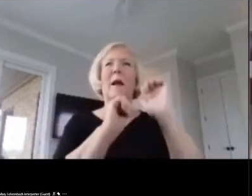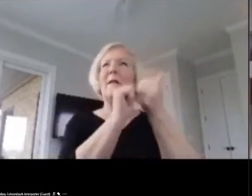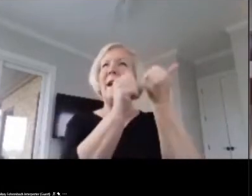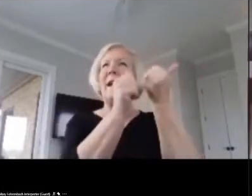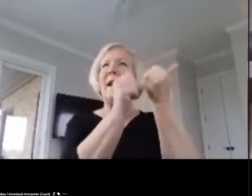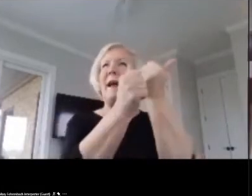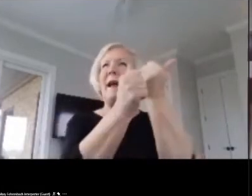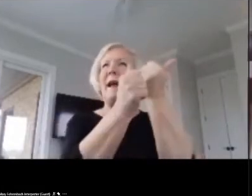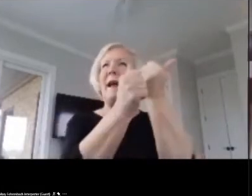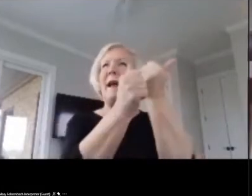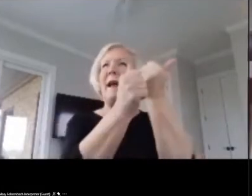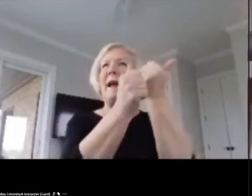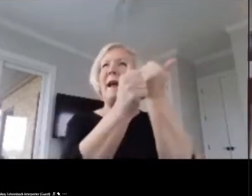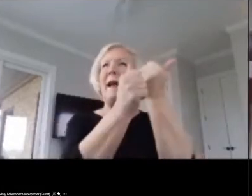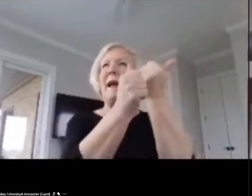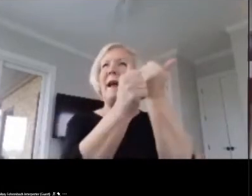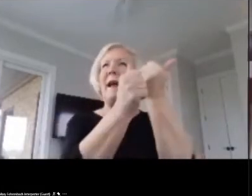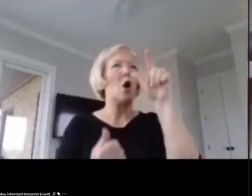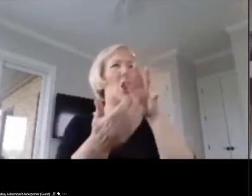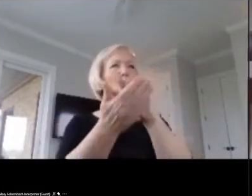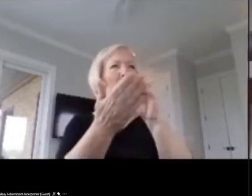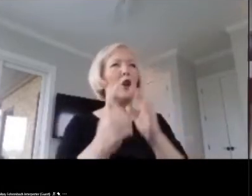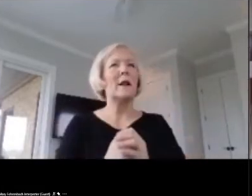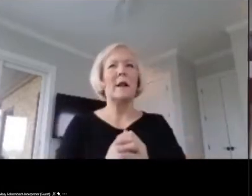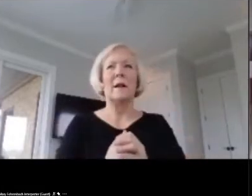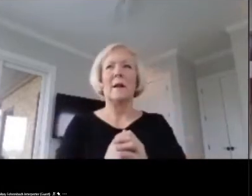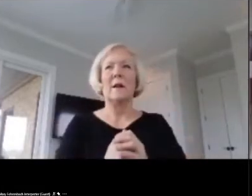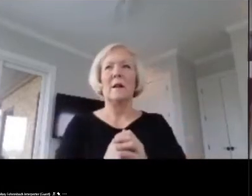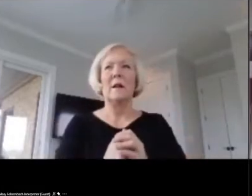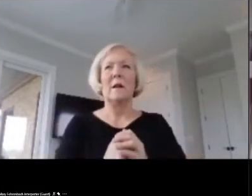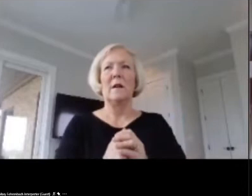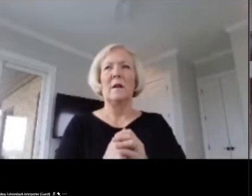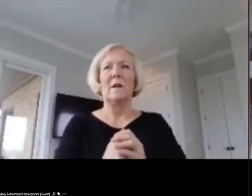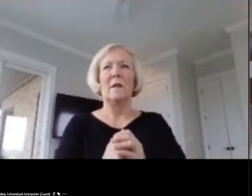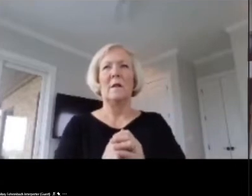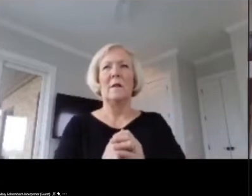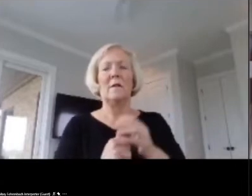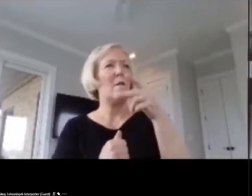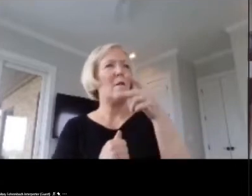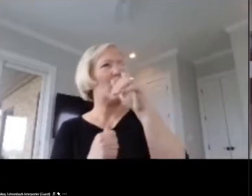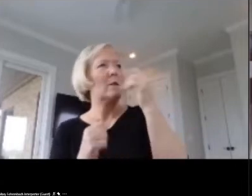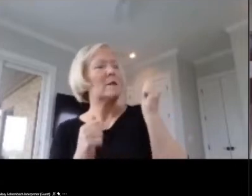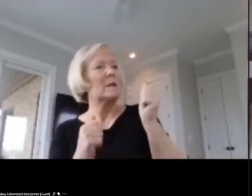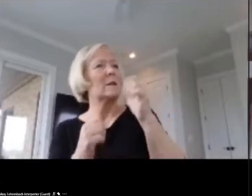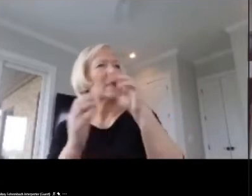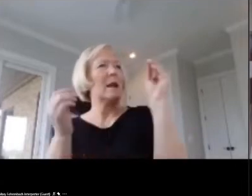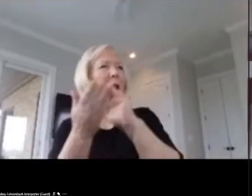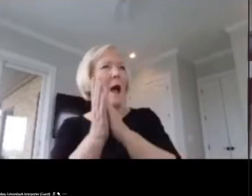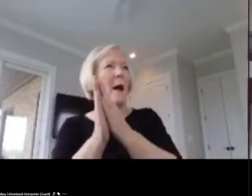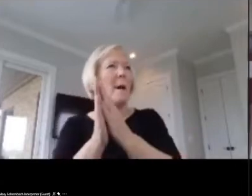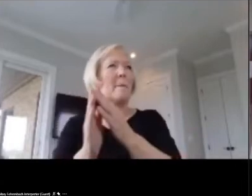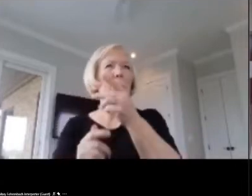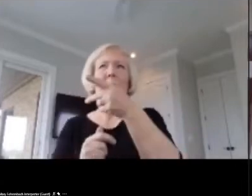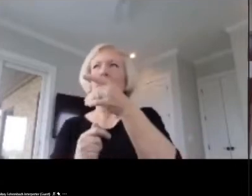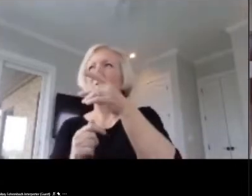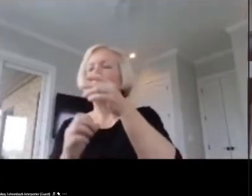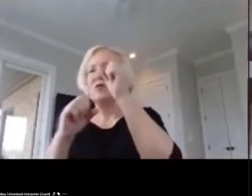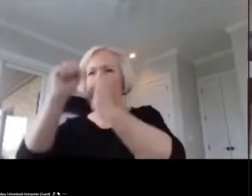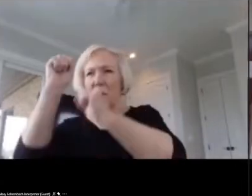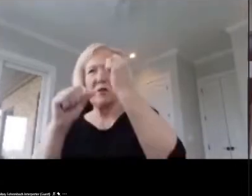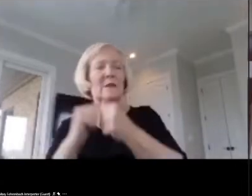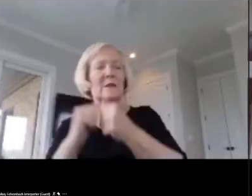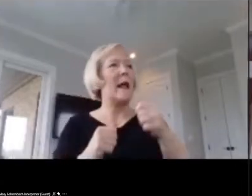can be a tool for learning. Phone cords become protein structures and ping pong balls become atoms in her classroom.